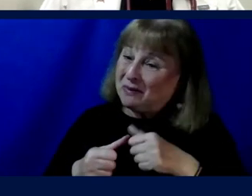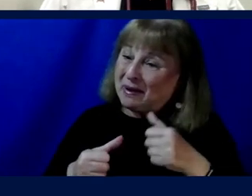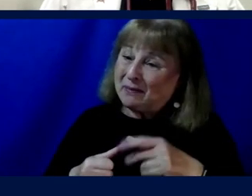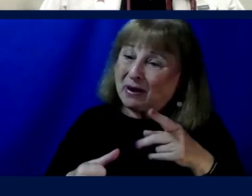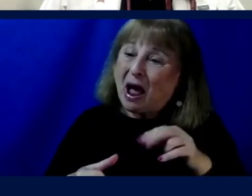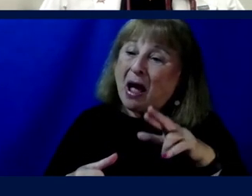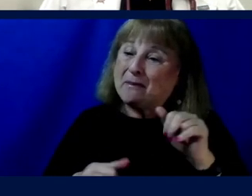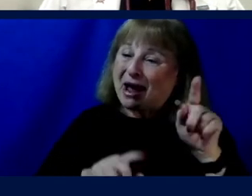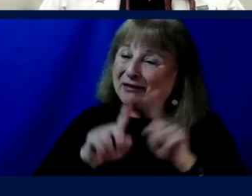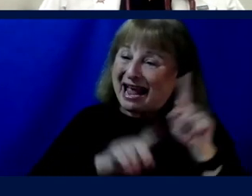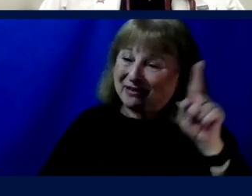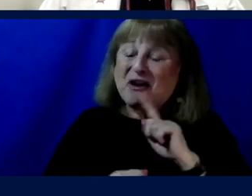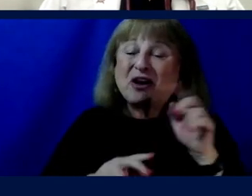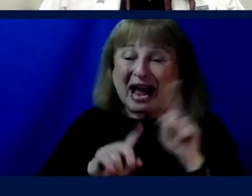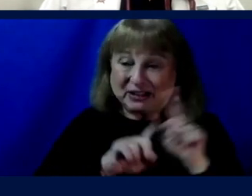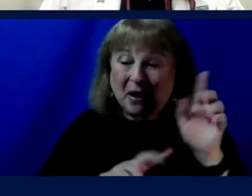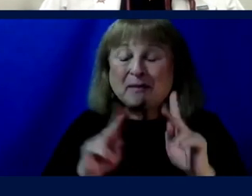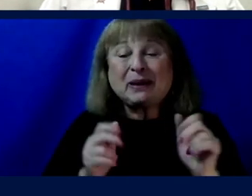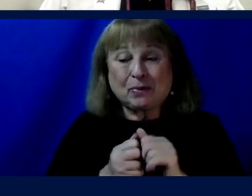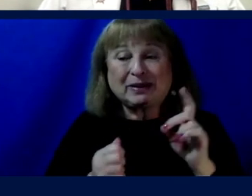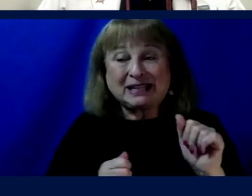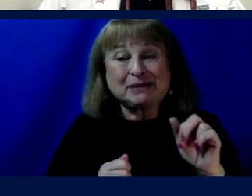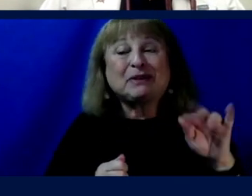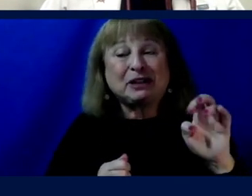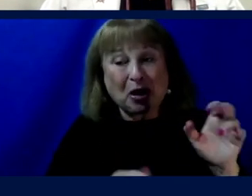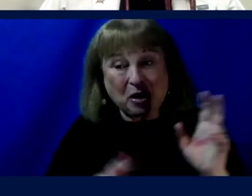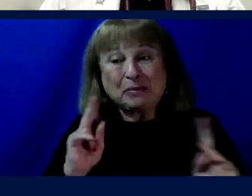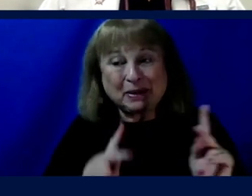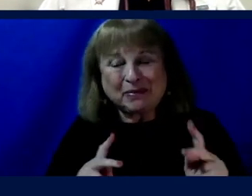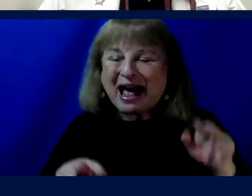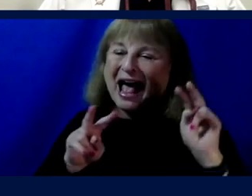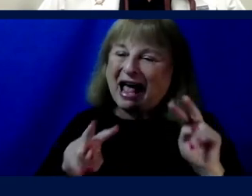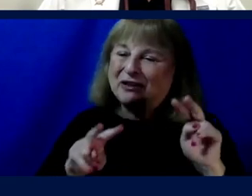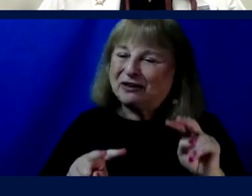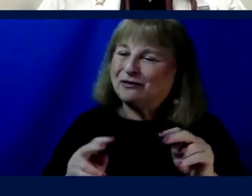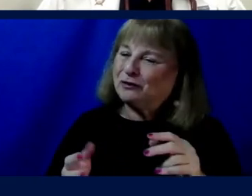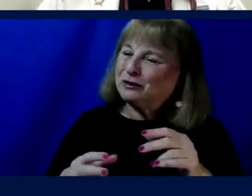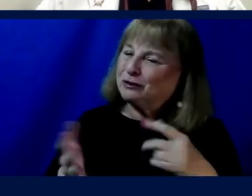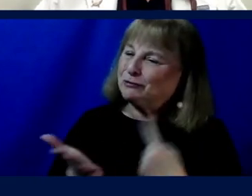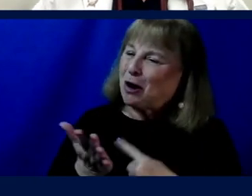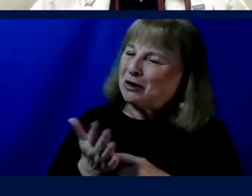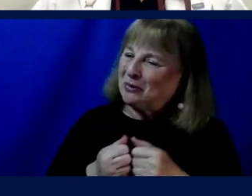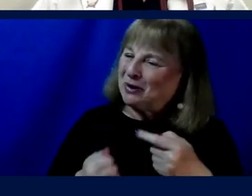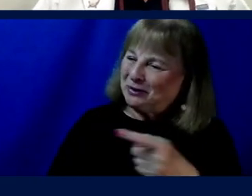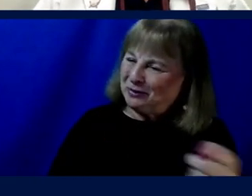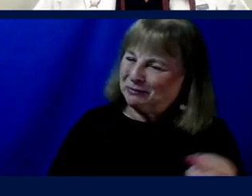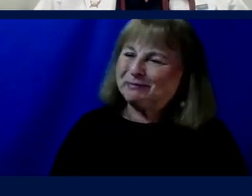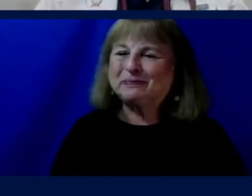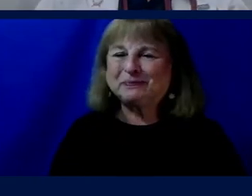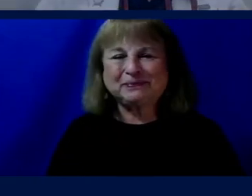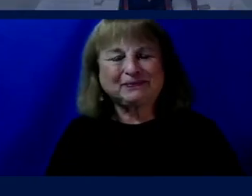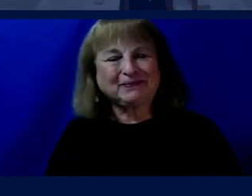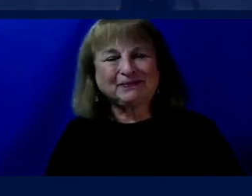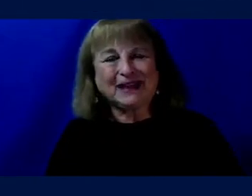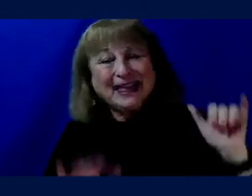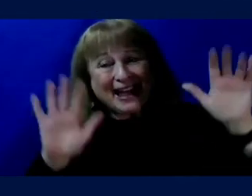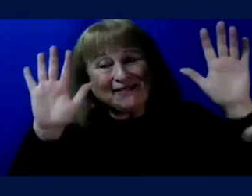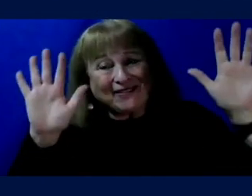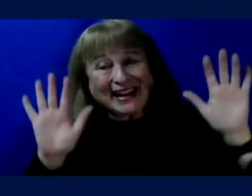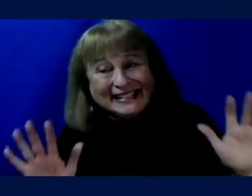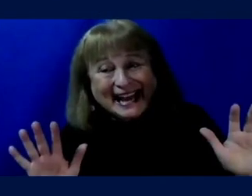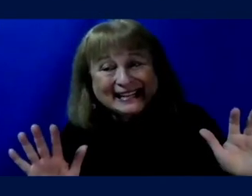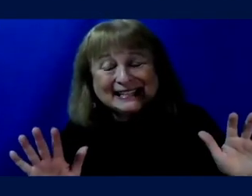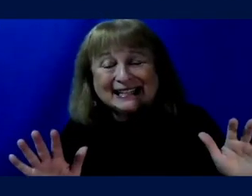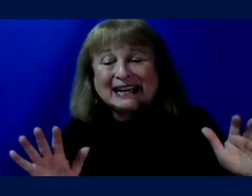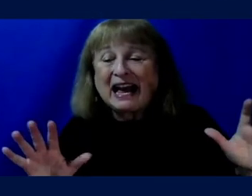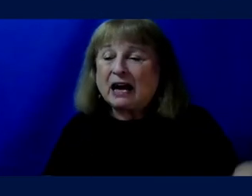para-astronauts are astronauts. People with disabilities are people. And I look forward to your thoughtful questions. That's fantastic. So I'm